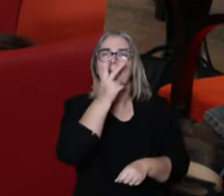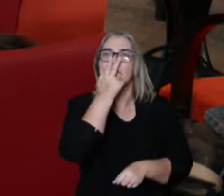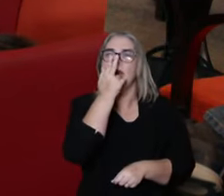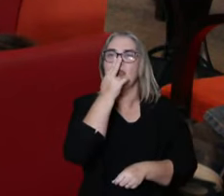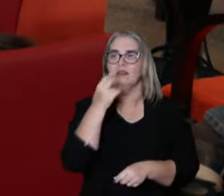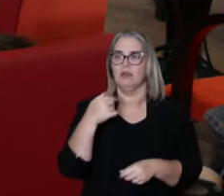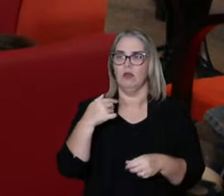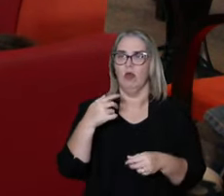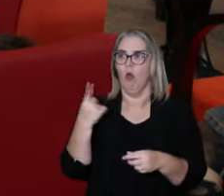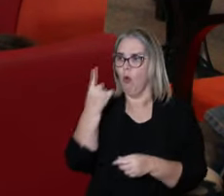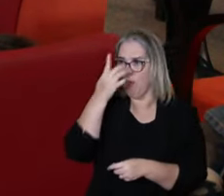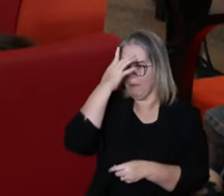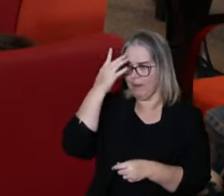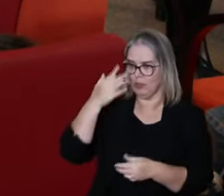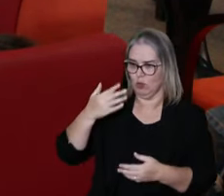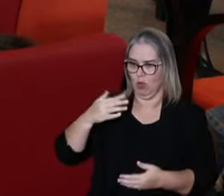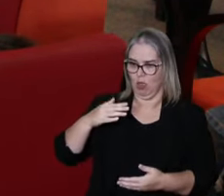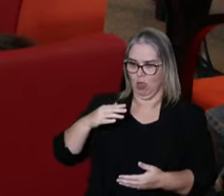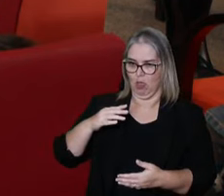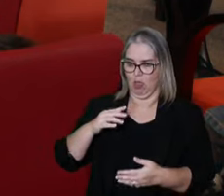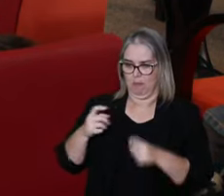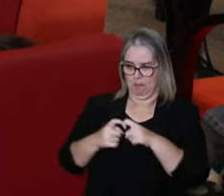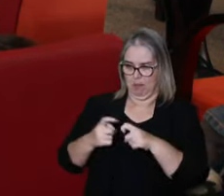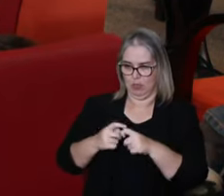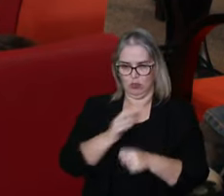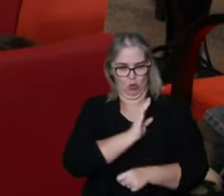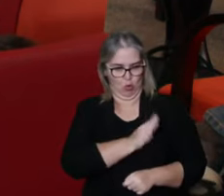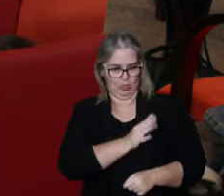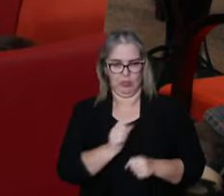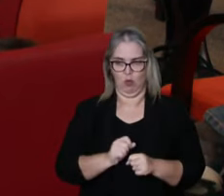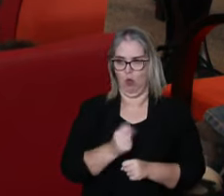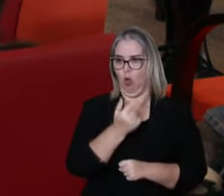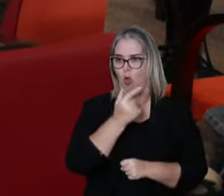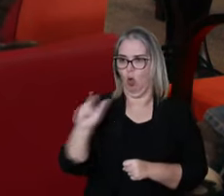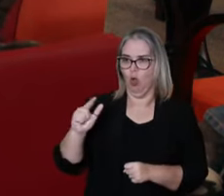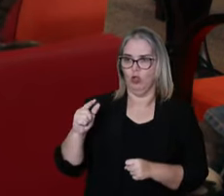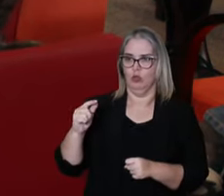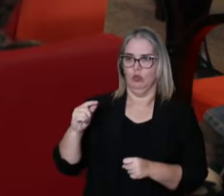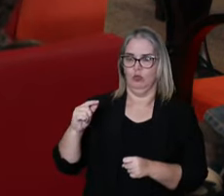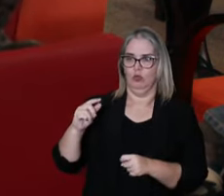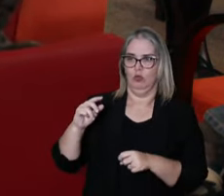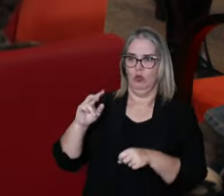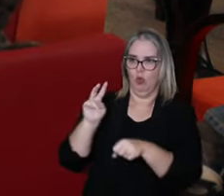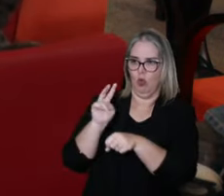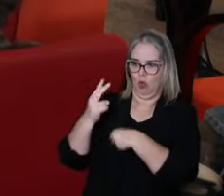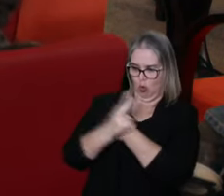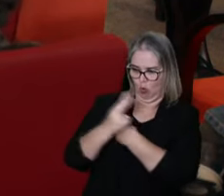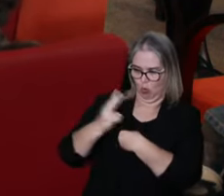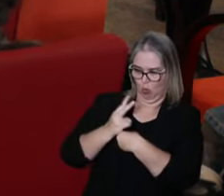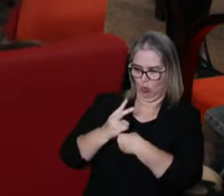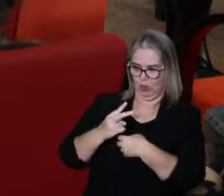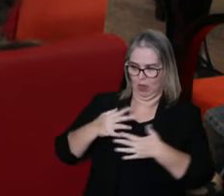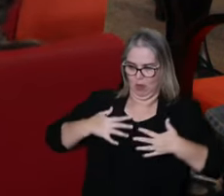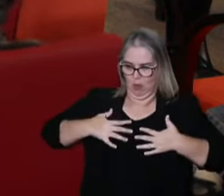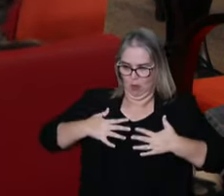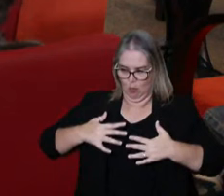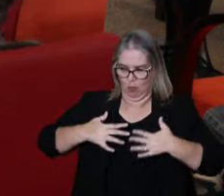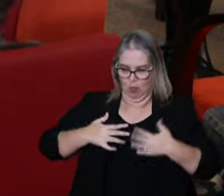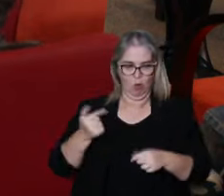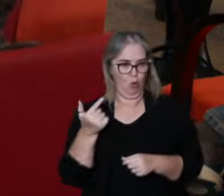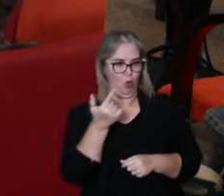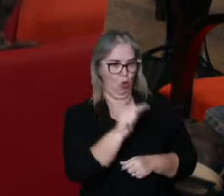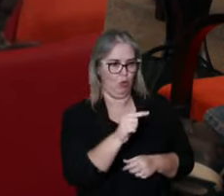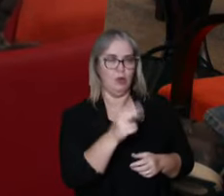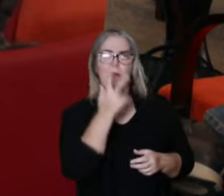take care of one piece, and in the end of the production line, you are going to have a person that's in a good condition. So this idea,